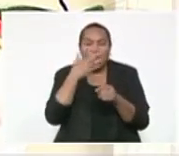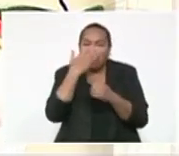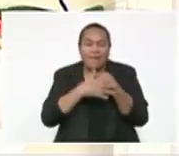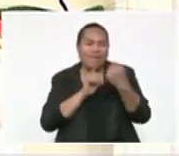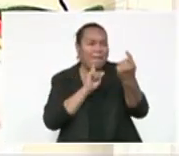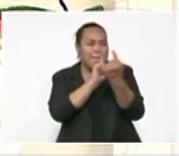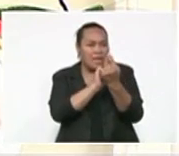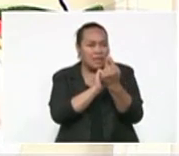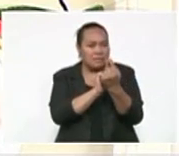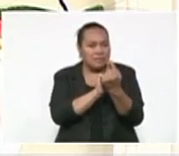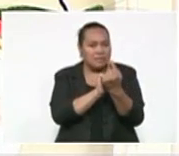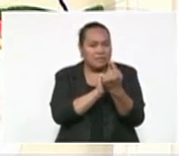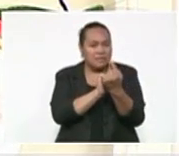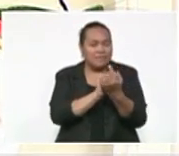personally.